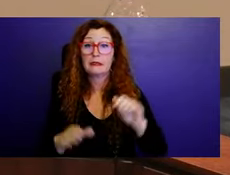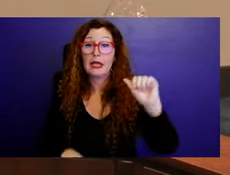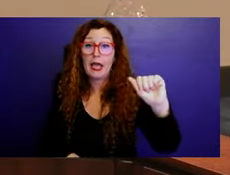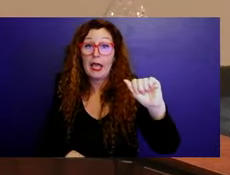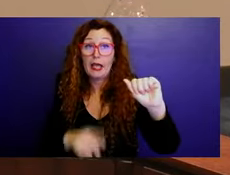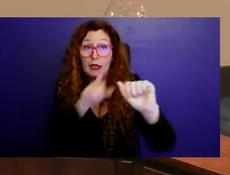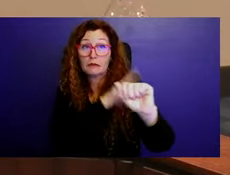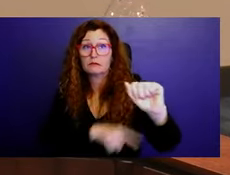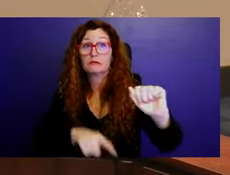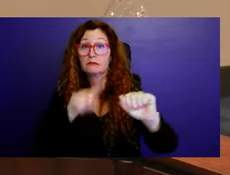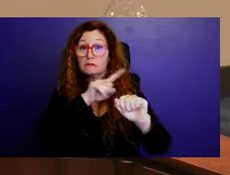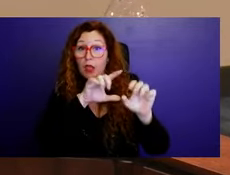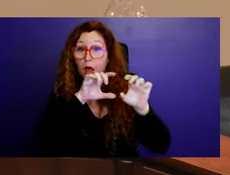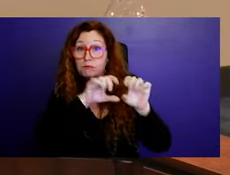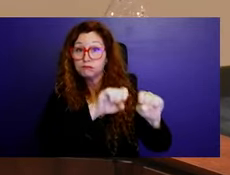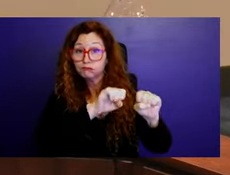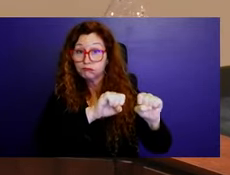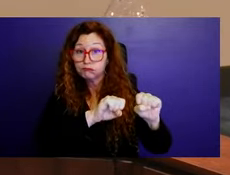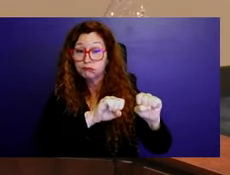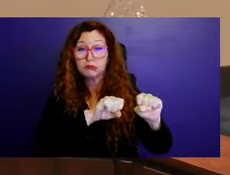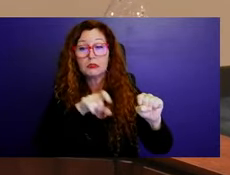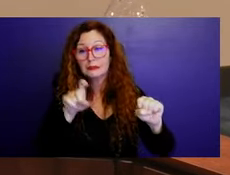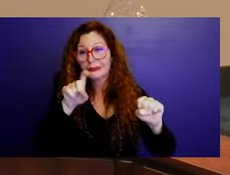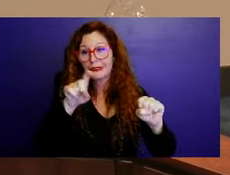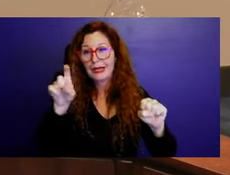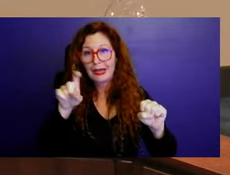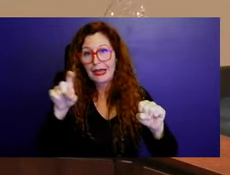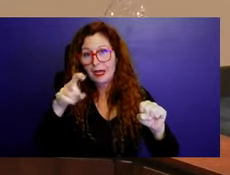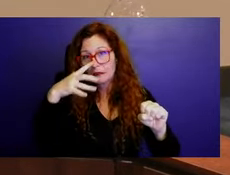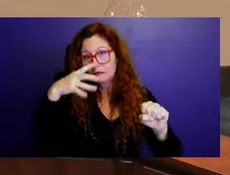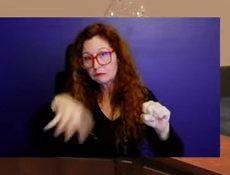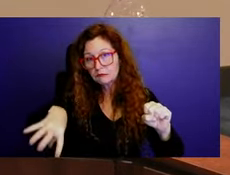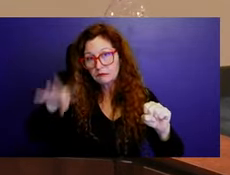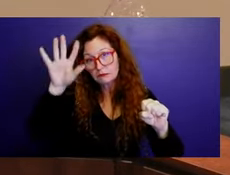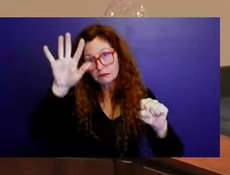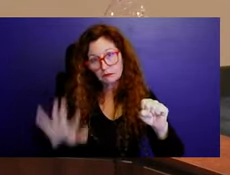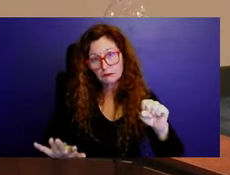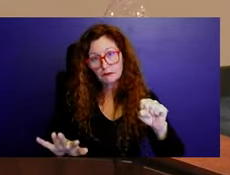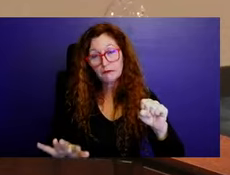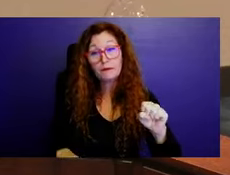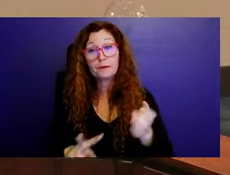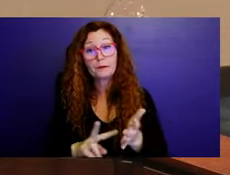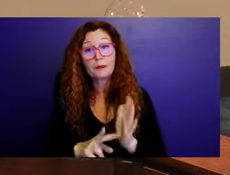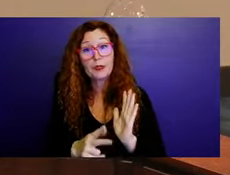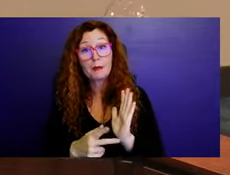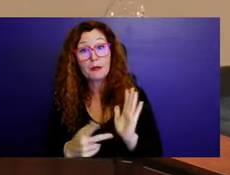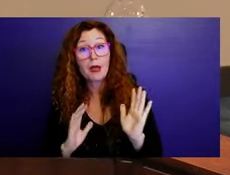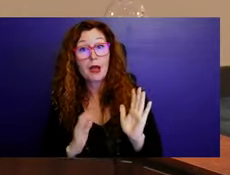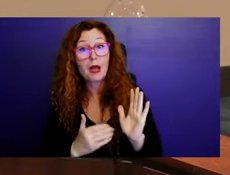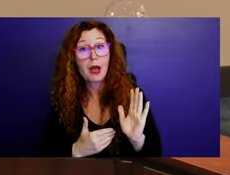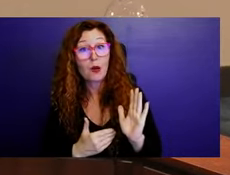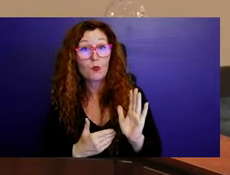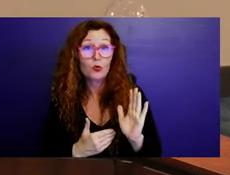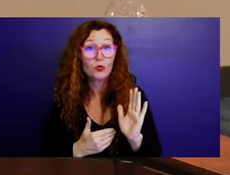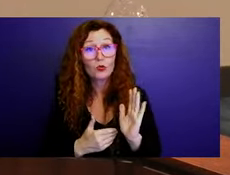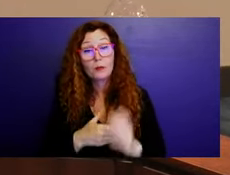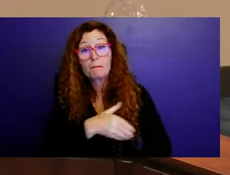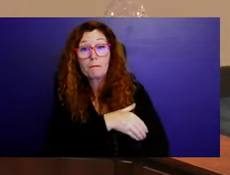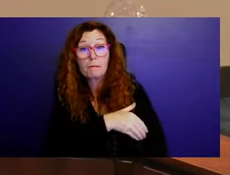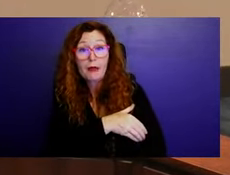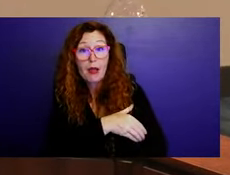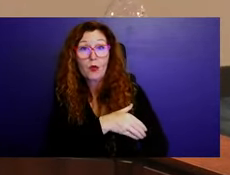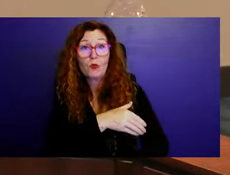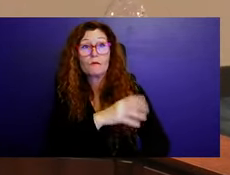reduce our ability to annex some of the other areas through specific